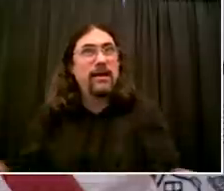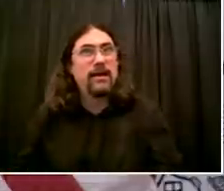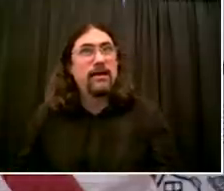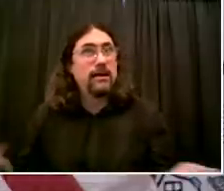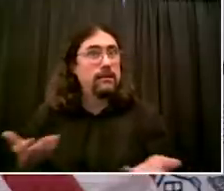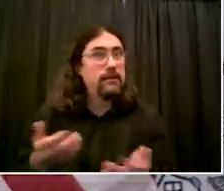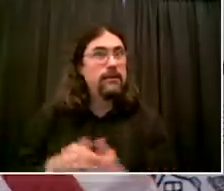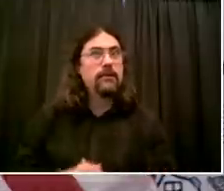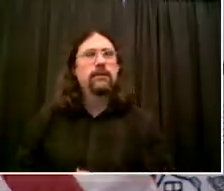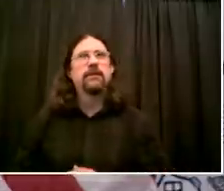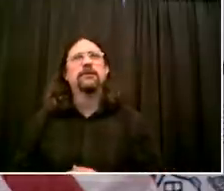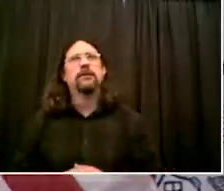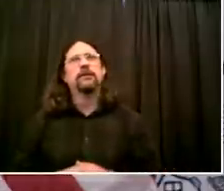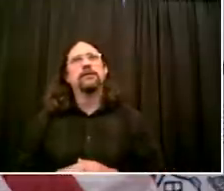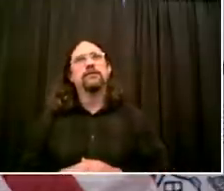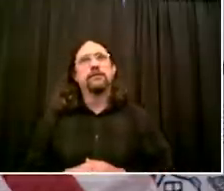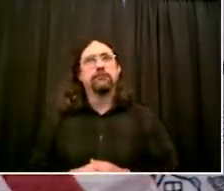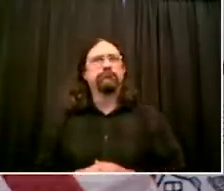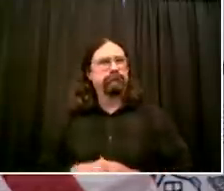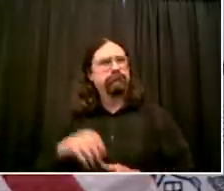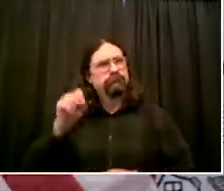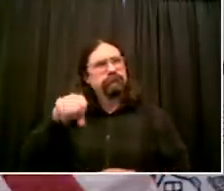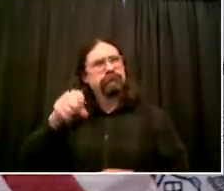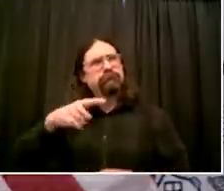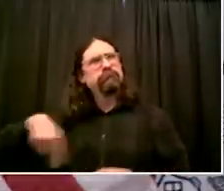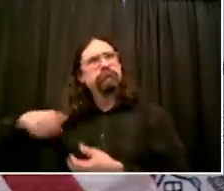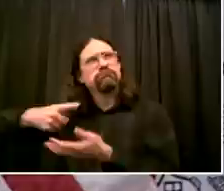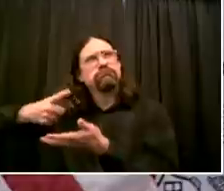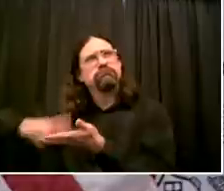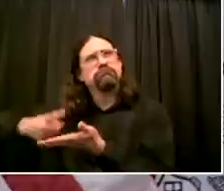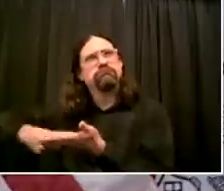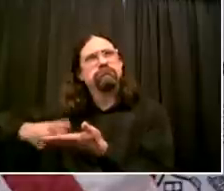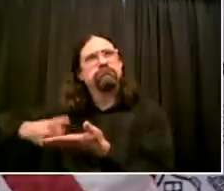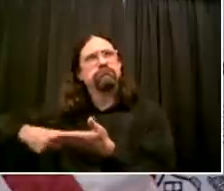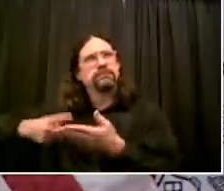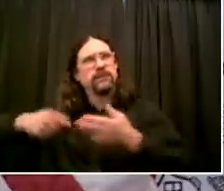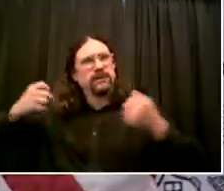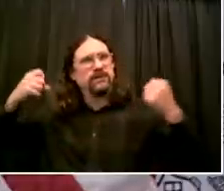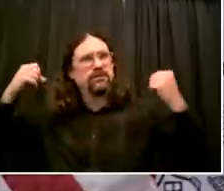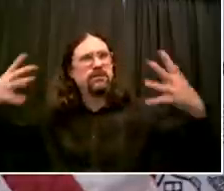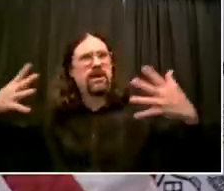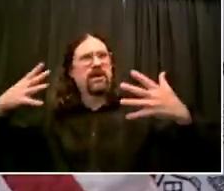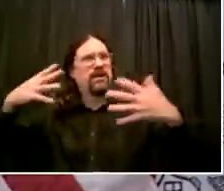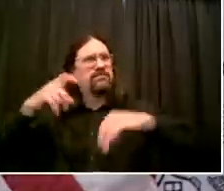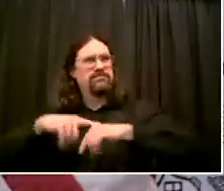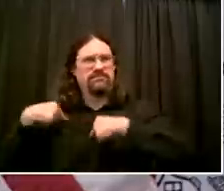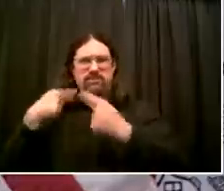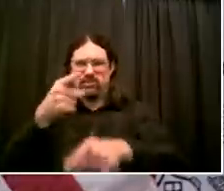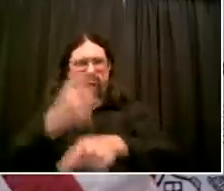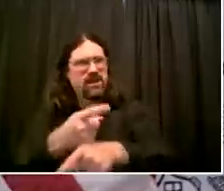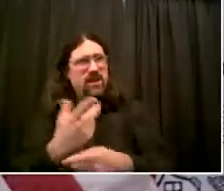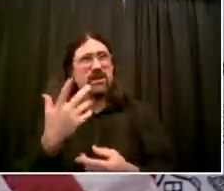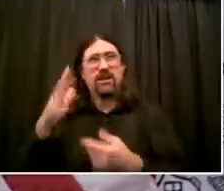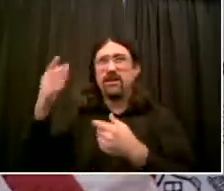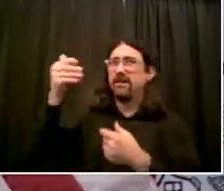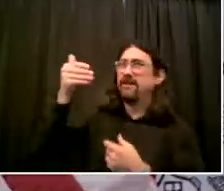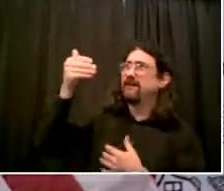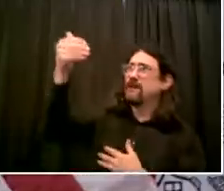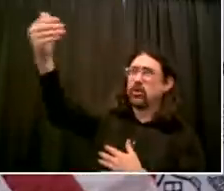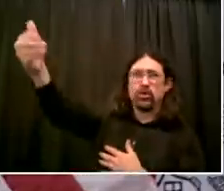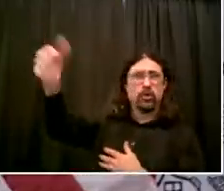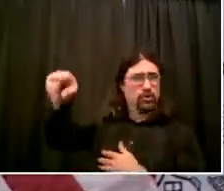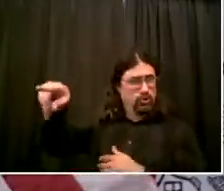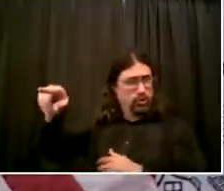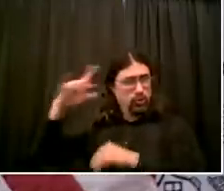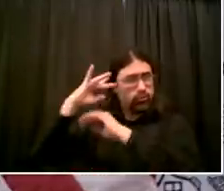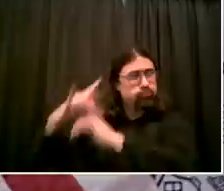transit. The future of the city of New York is not the automobile, it's mass transit. And we're going to look at any and all options to help us